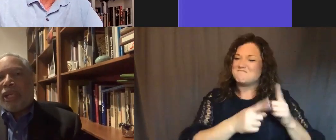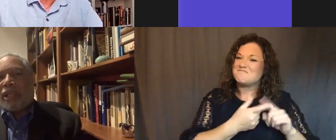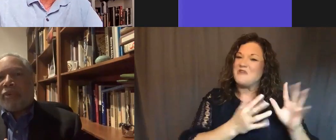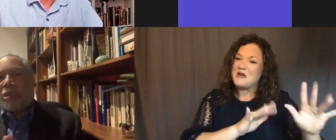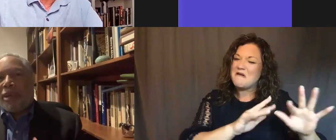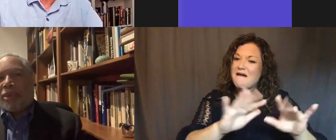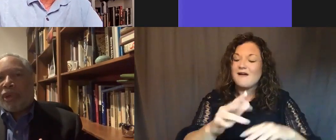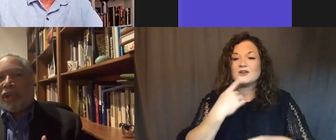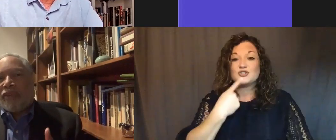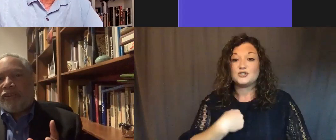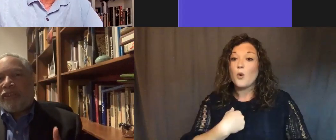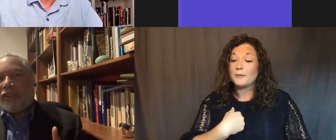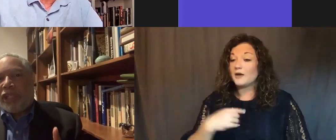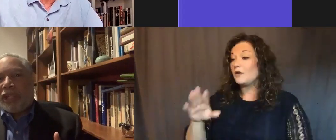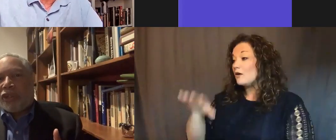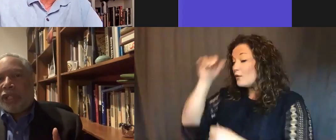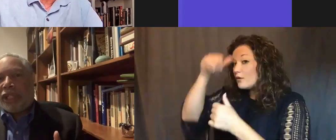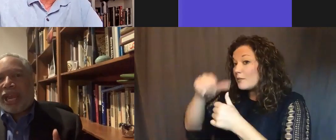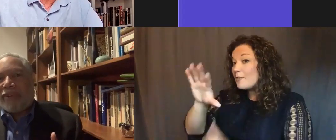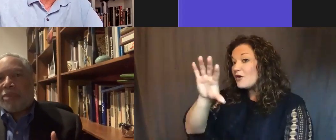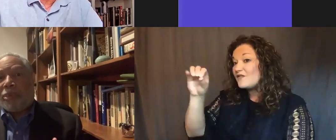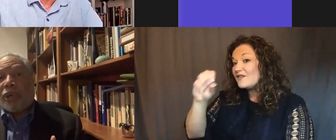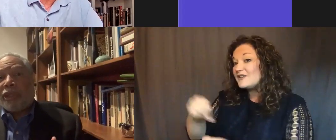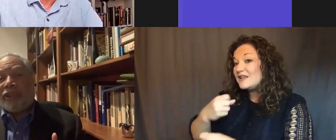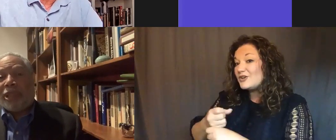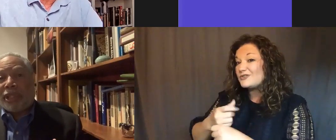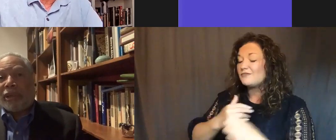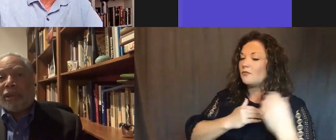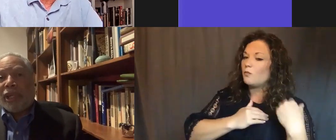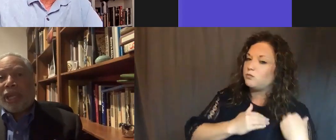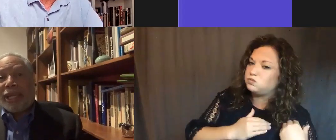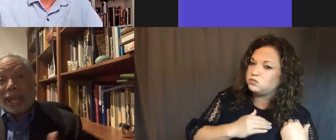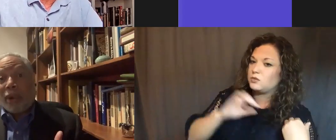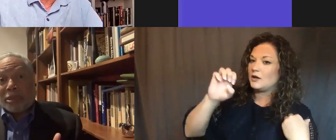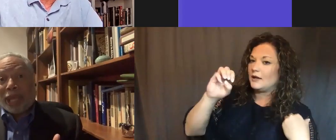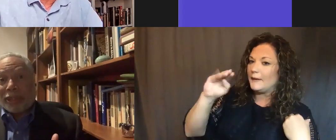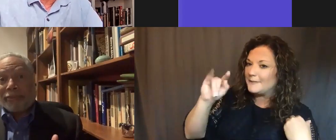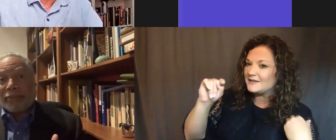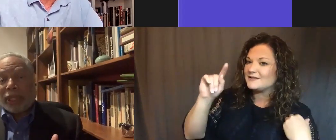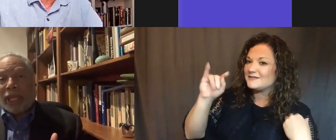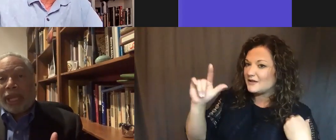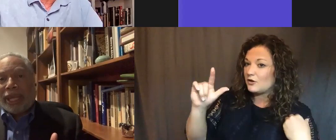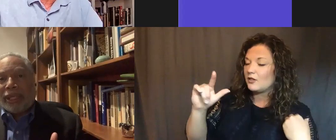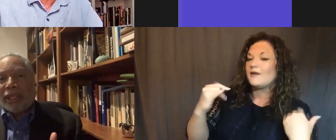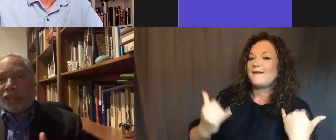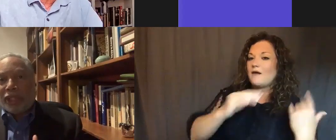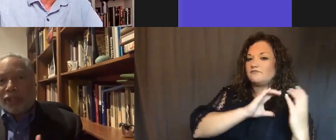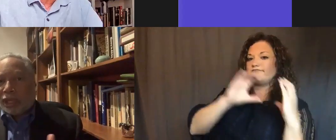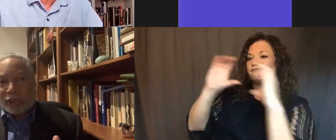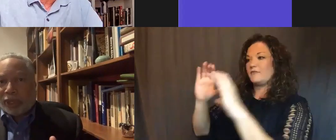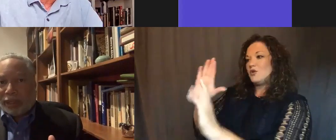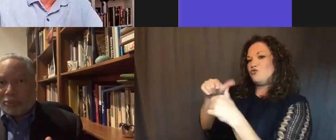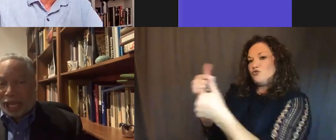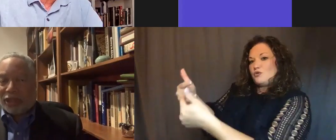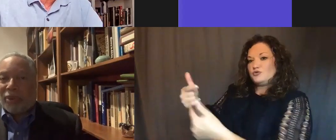to me that, remember, for 50 years she had carried the burden of Emmett Till. And now it was my turn. And she